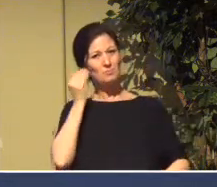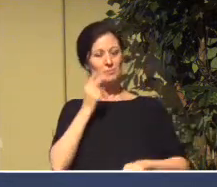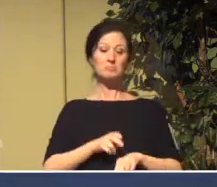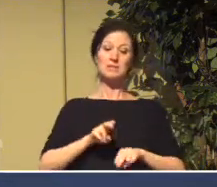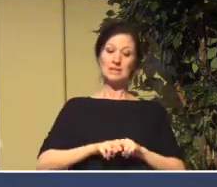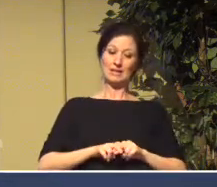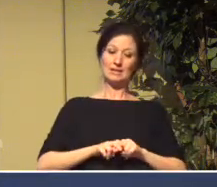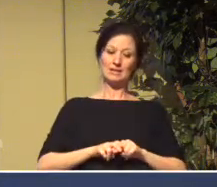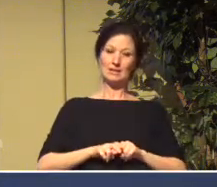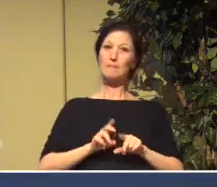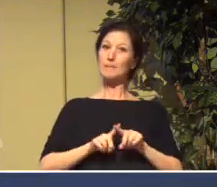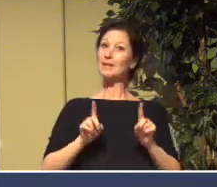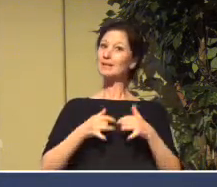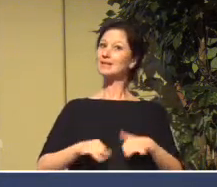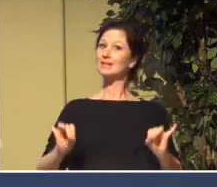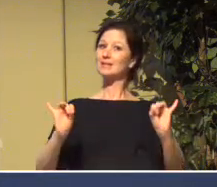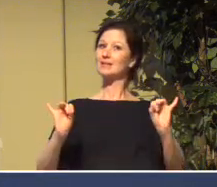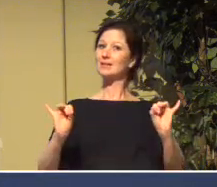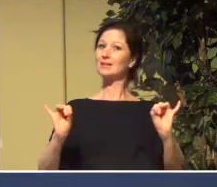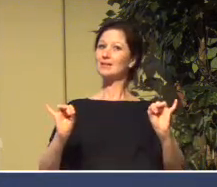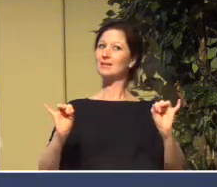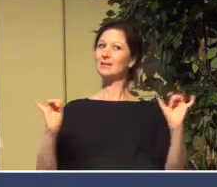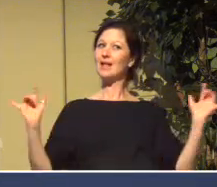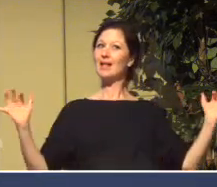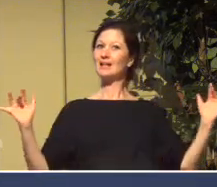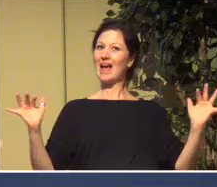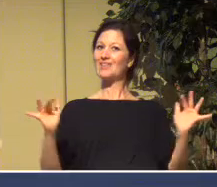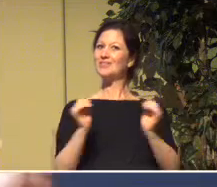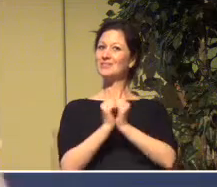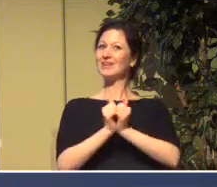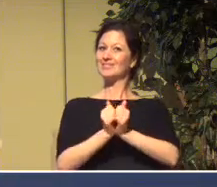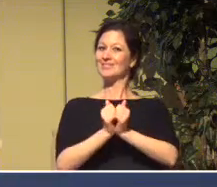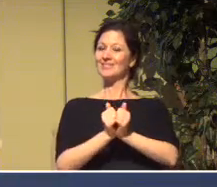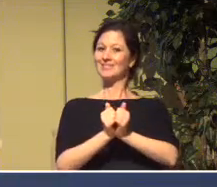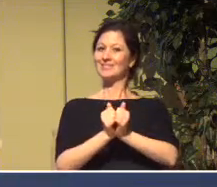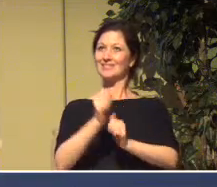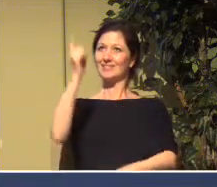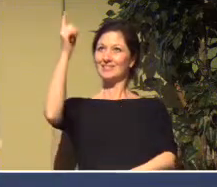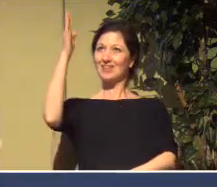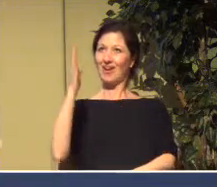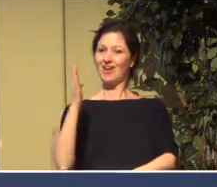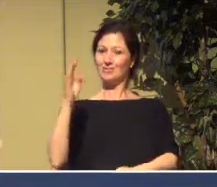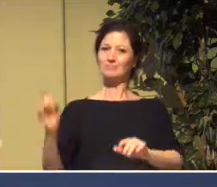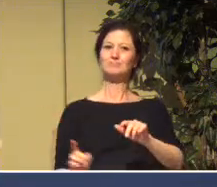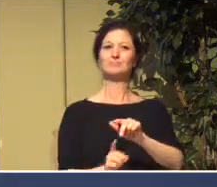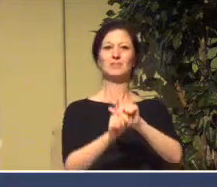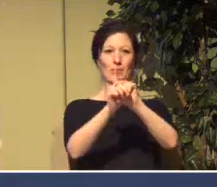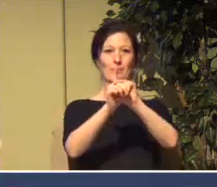but we're gathered and God makes himself present.